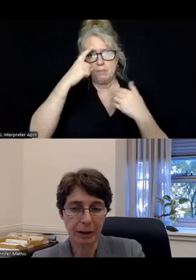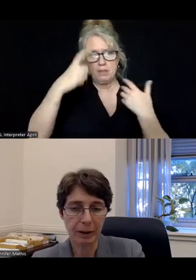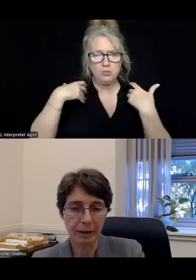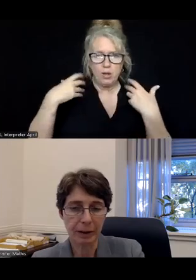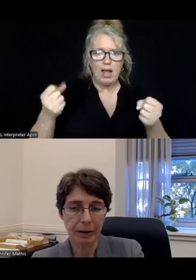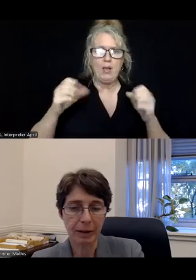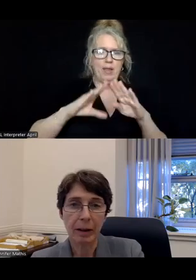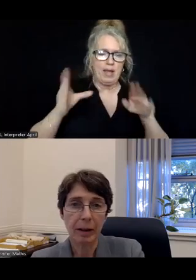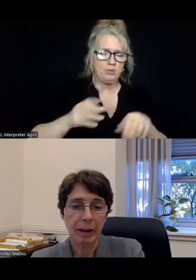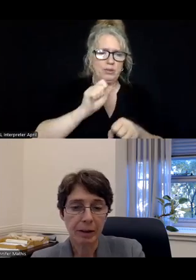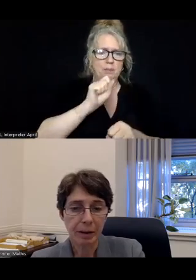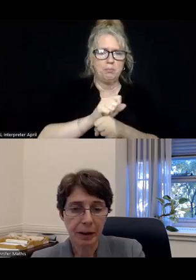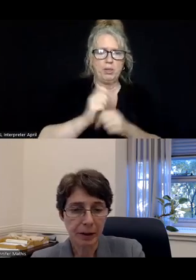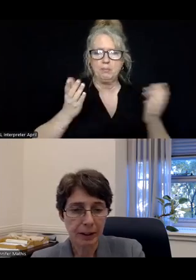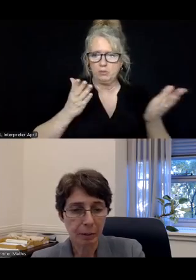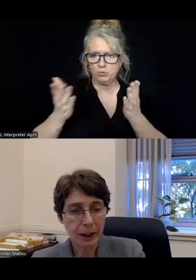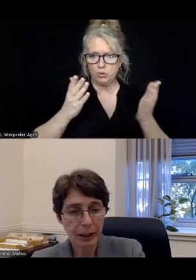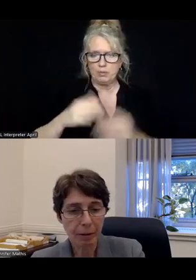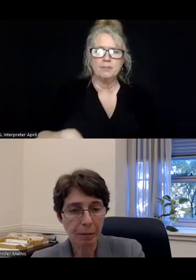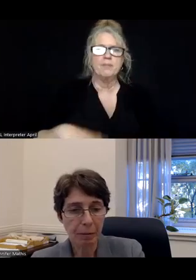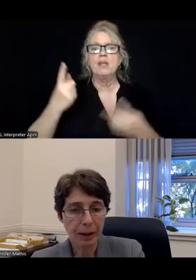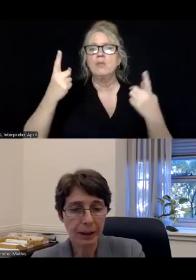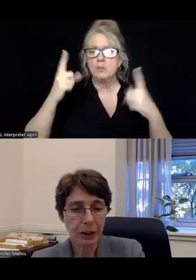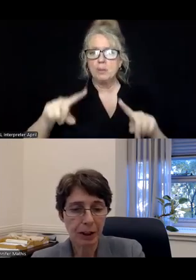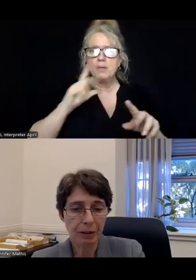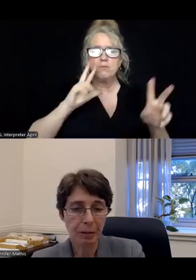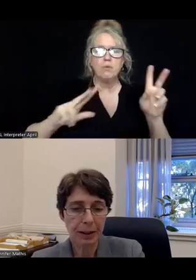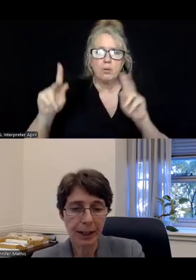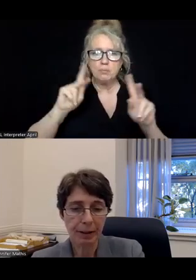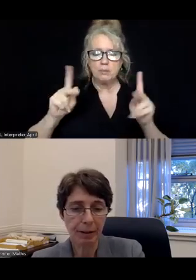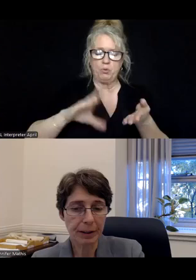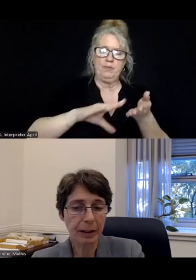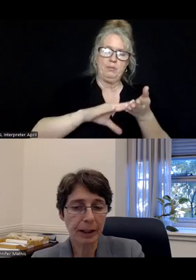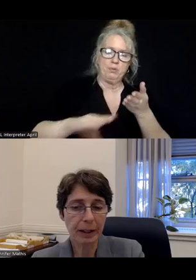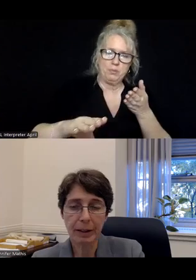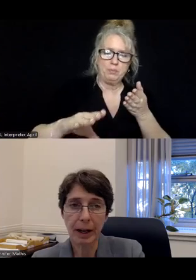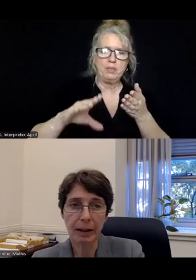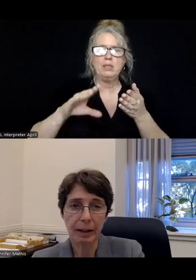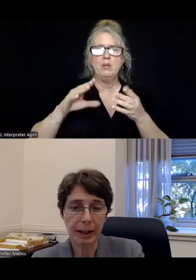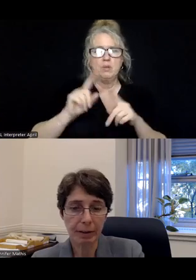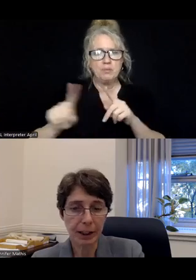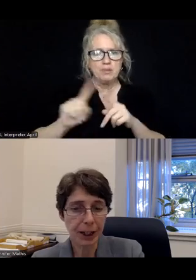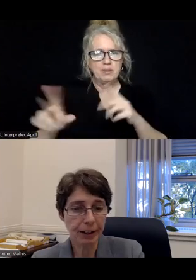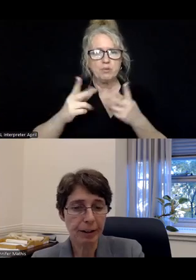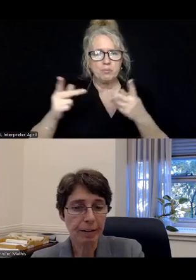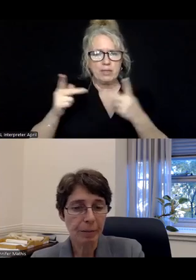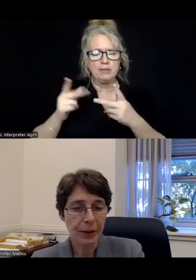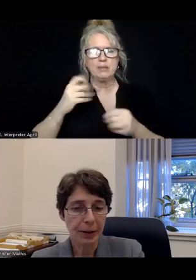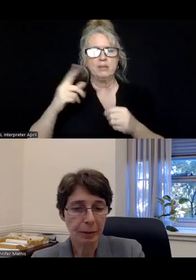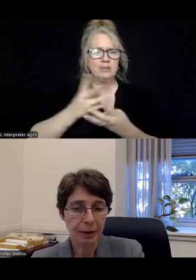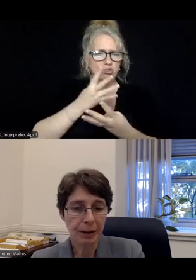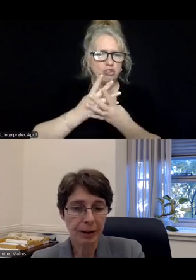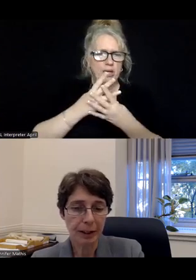housing, and employment services. The agreement addresses planning for people being discharged from safe care facilities, the county jail,